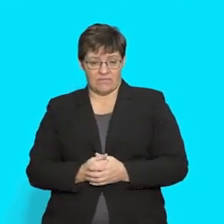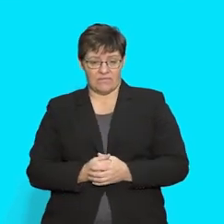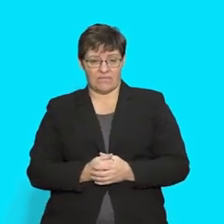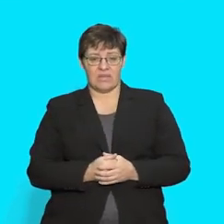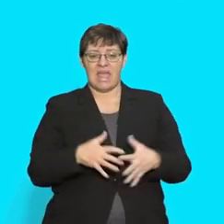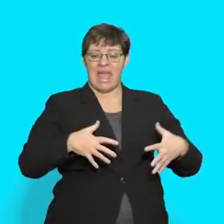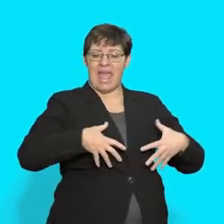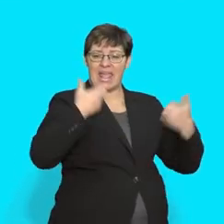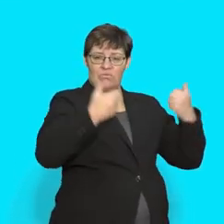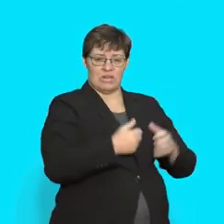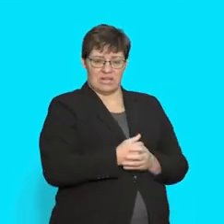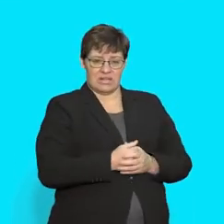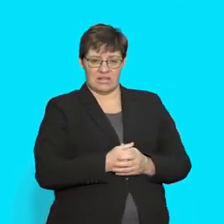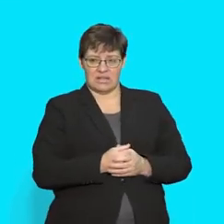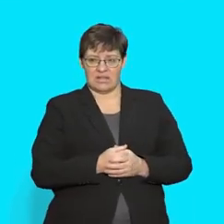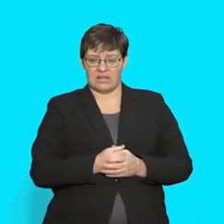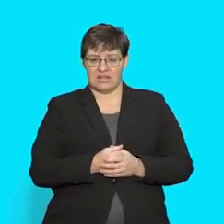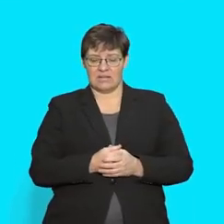angry break